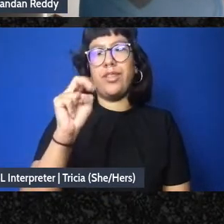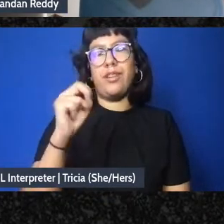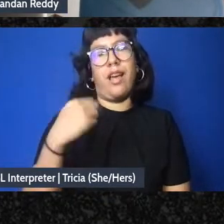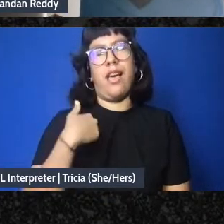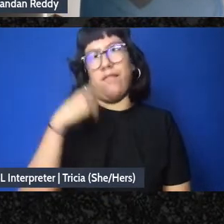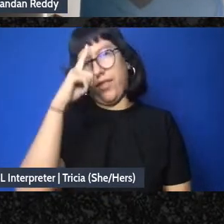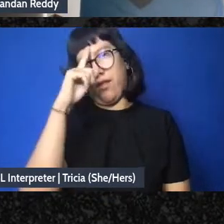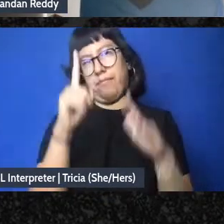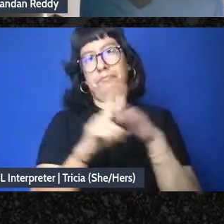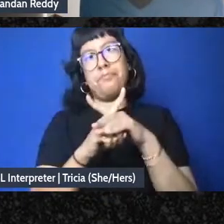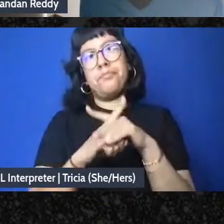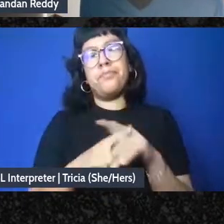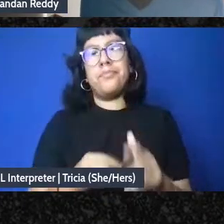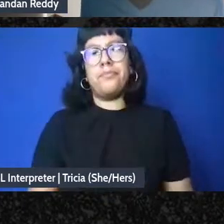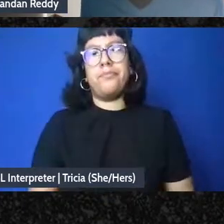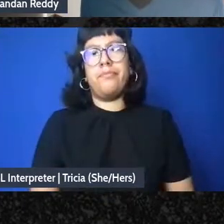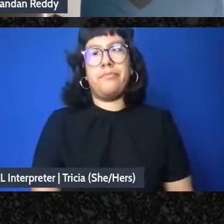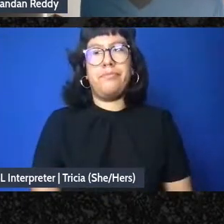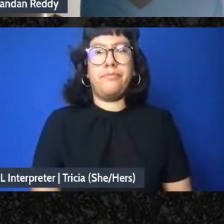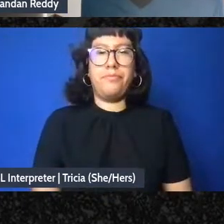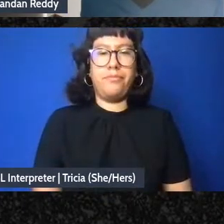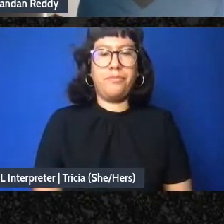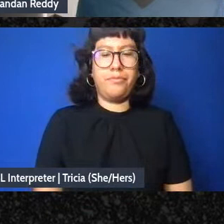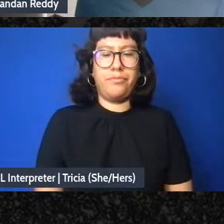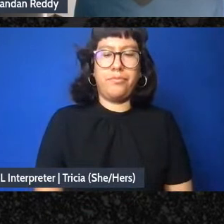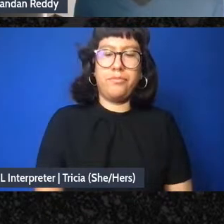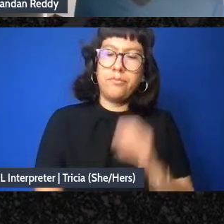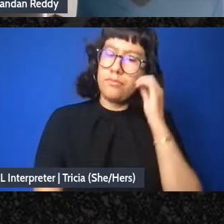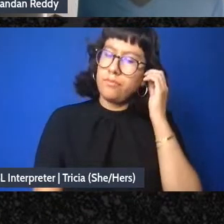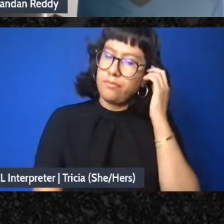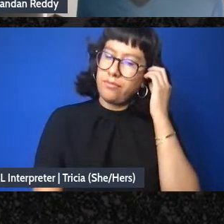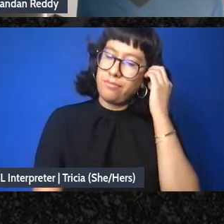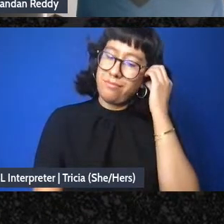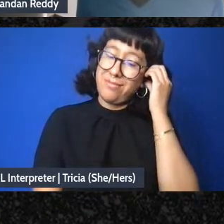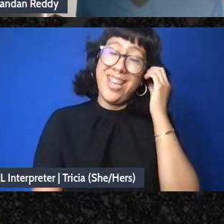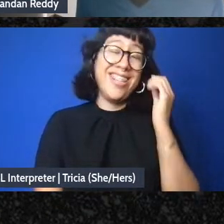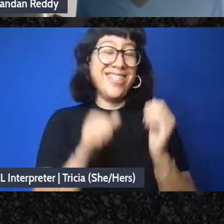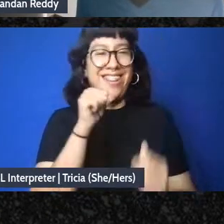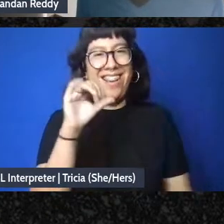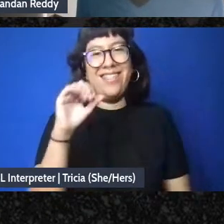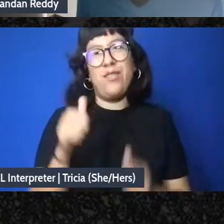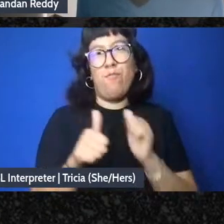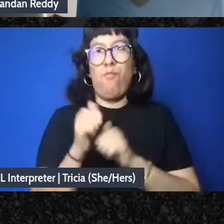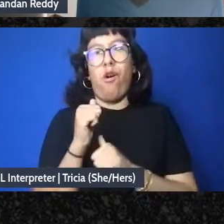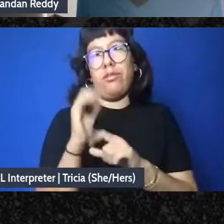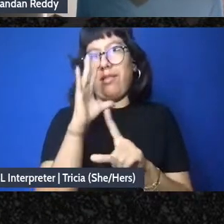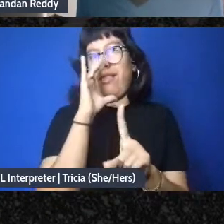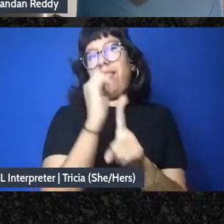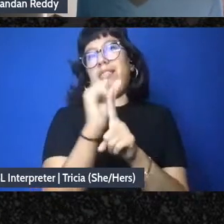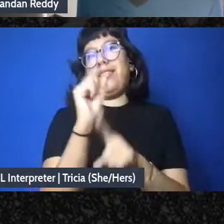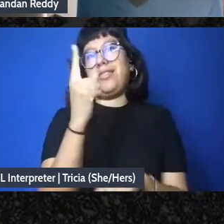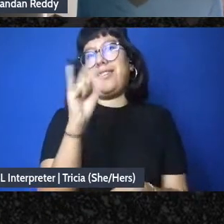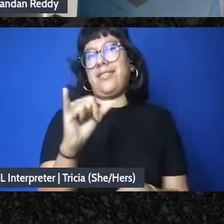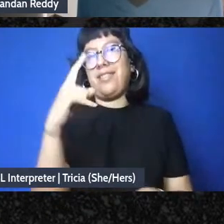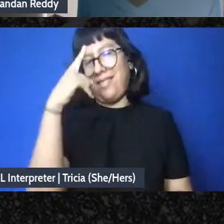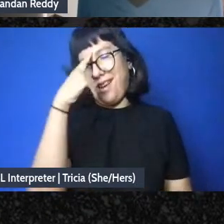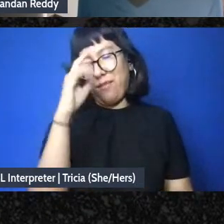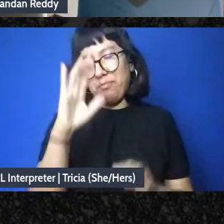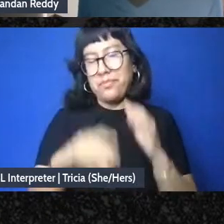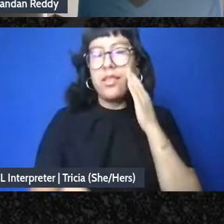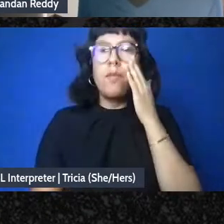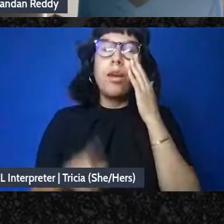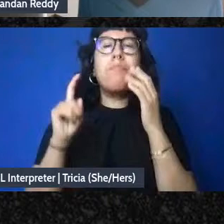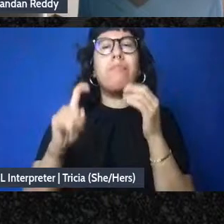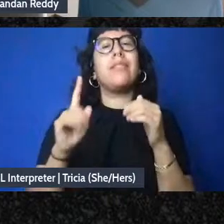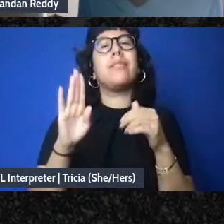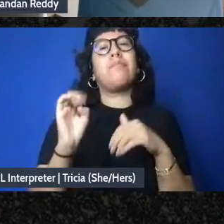I think it's not the sexiest thought I ever had but I do think that there's a need to be humble enough to be